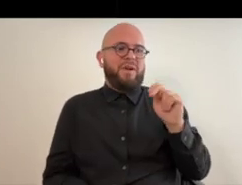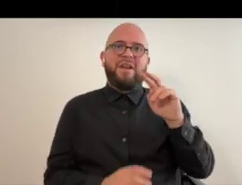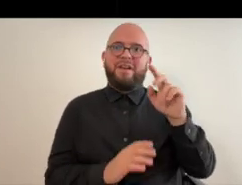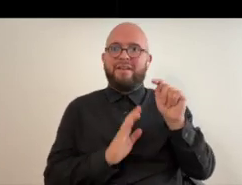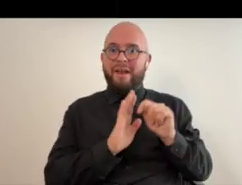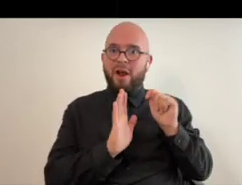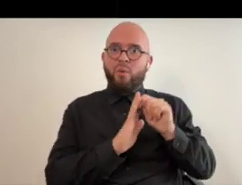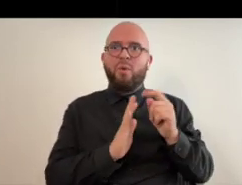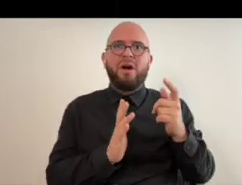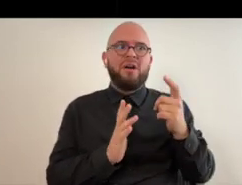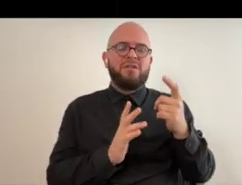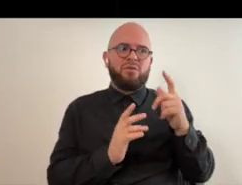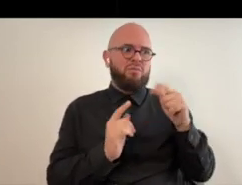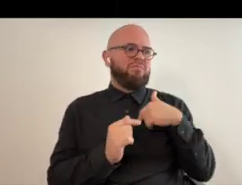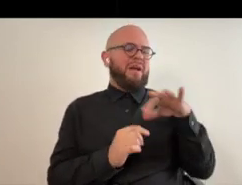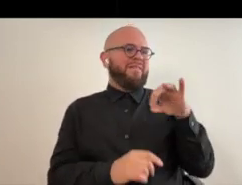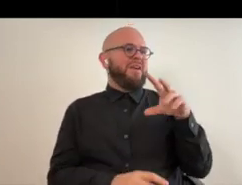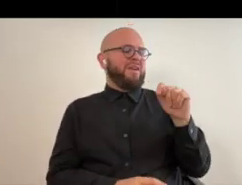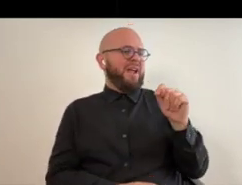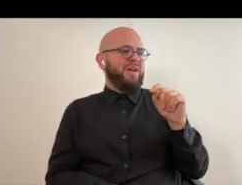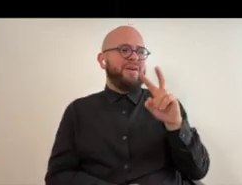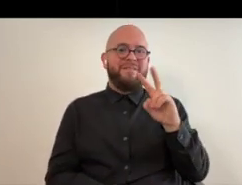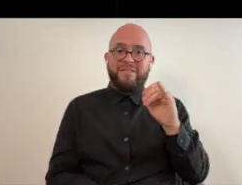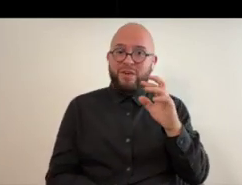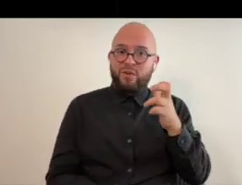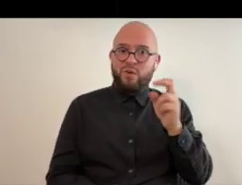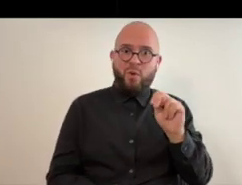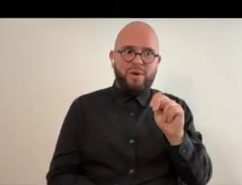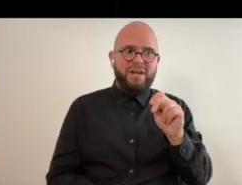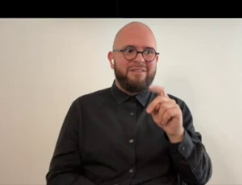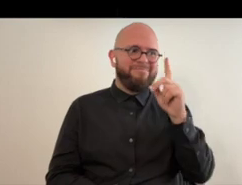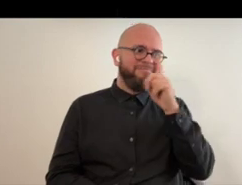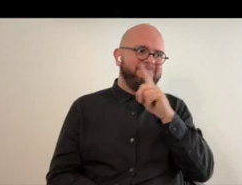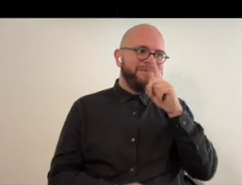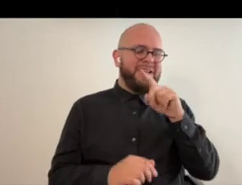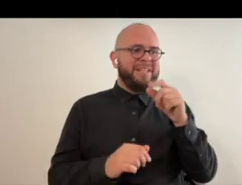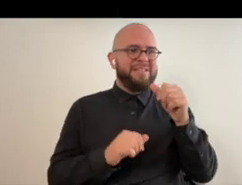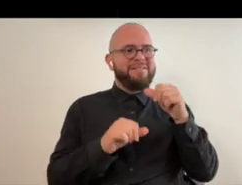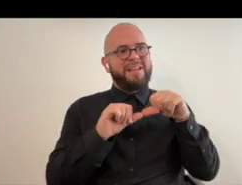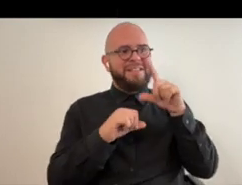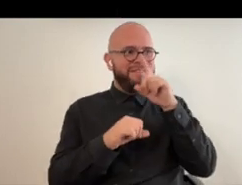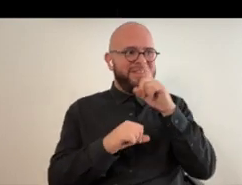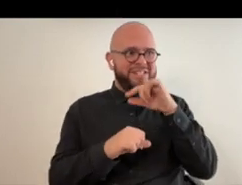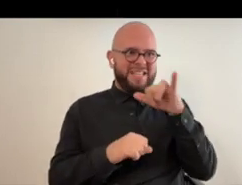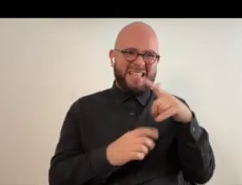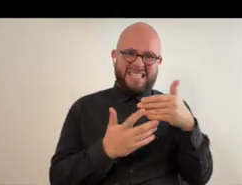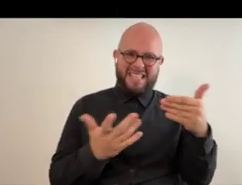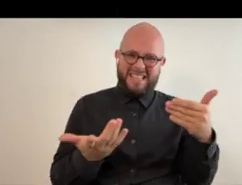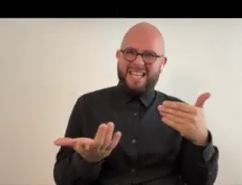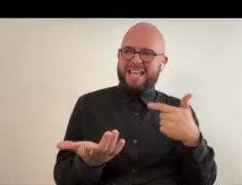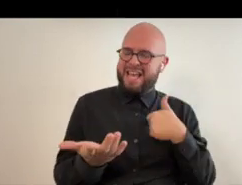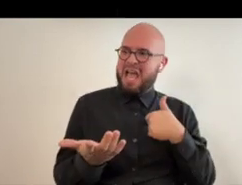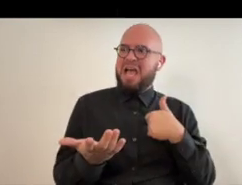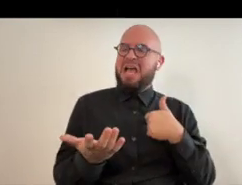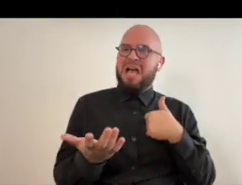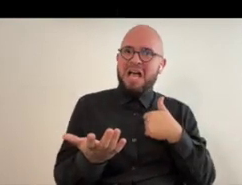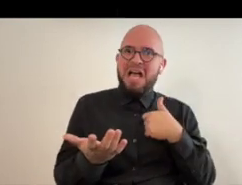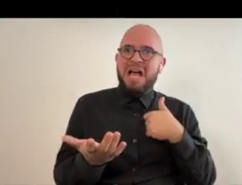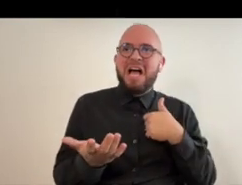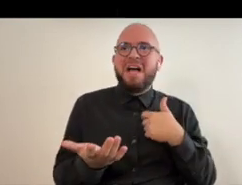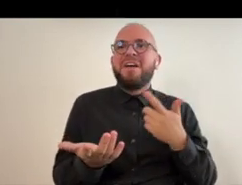science fiction is a thing of um you know steam powered uh items